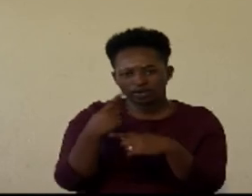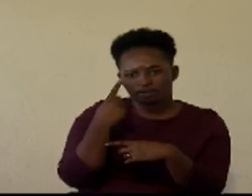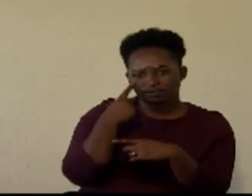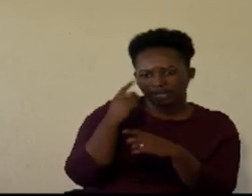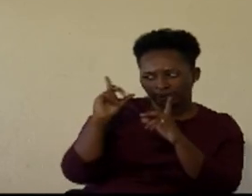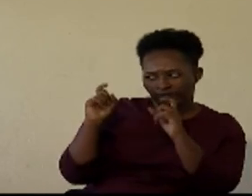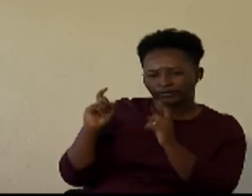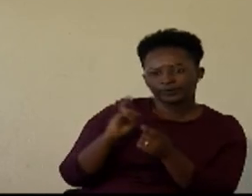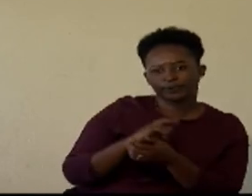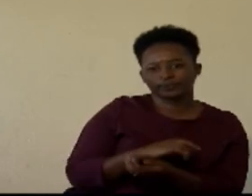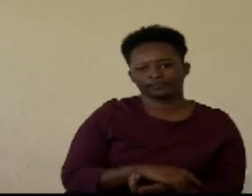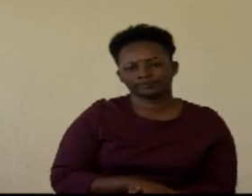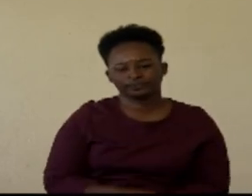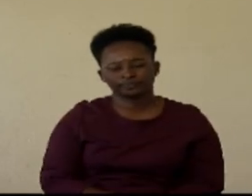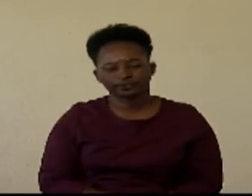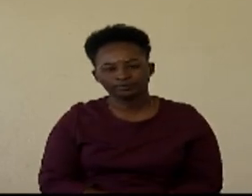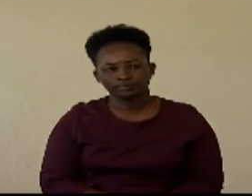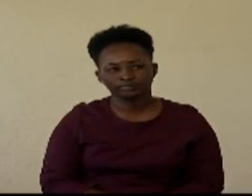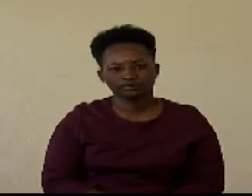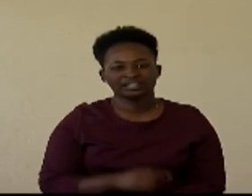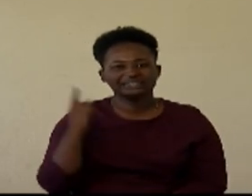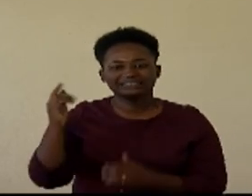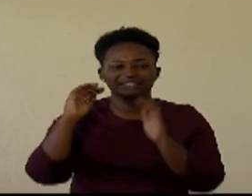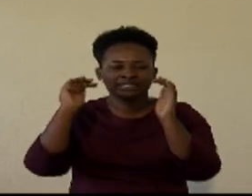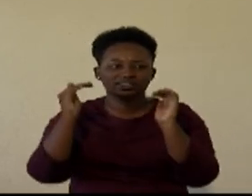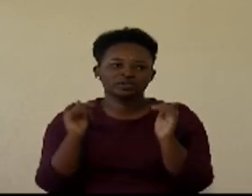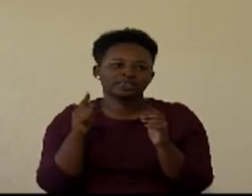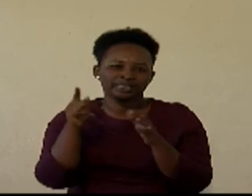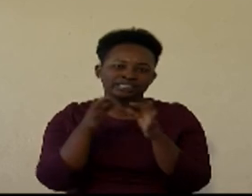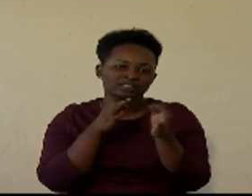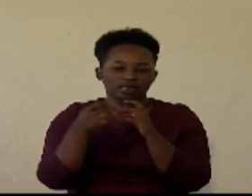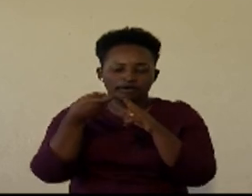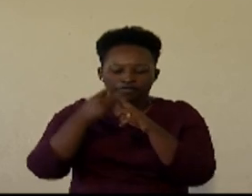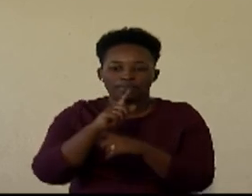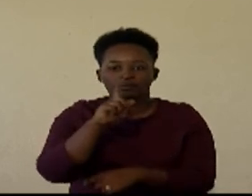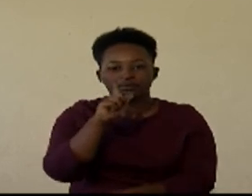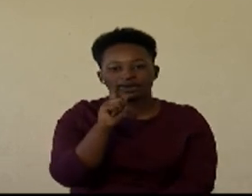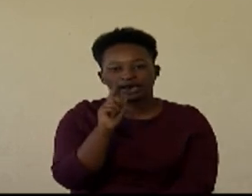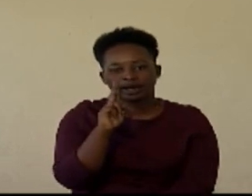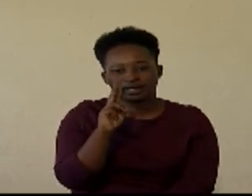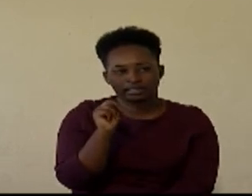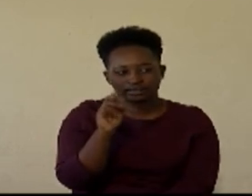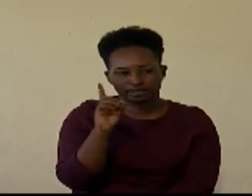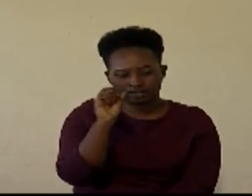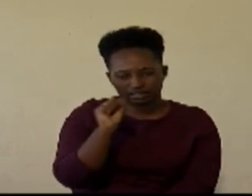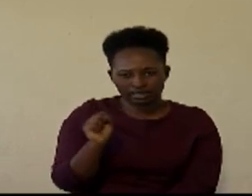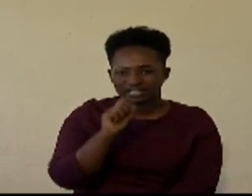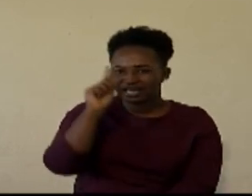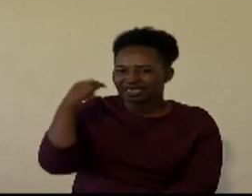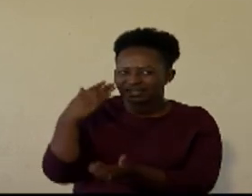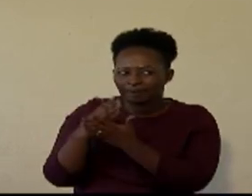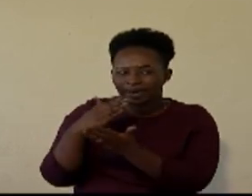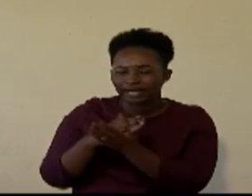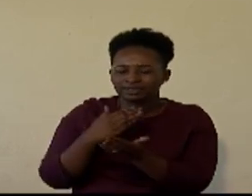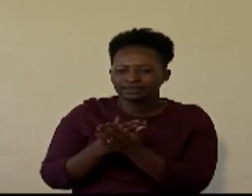background of the picture this is a structure that is extracted from the lungs now the question is is this part really a section